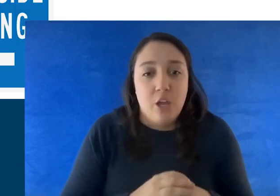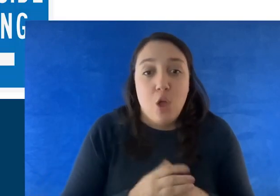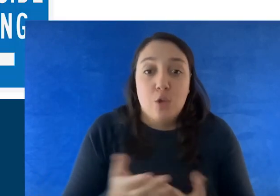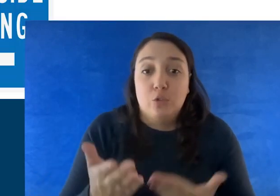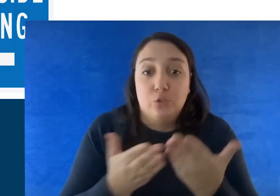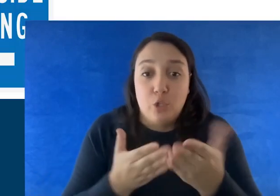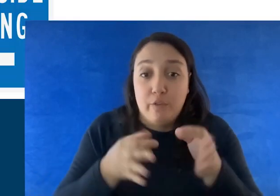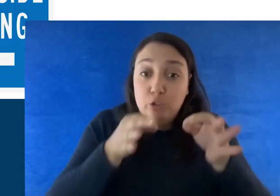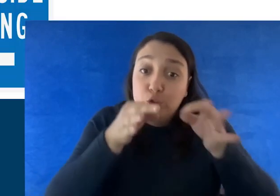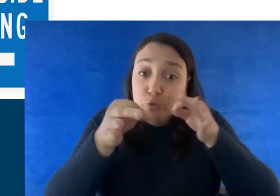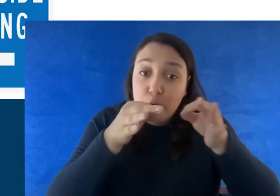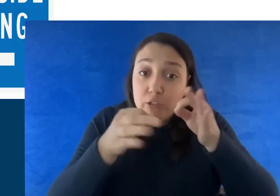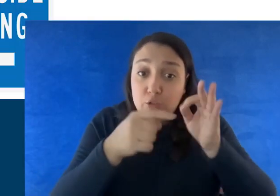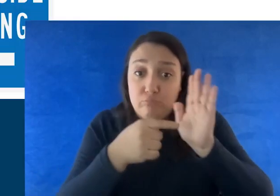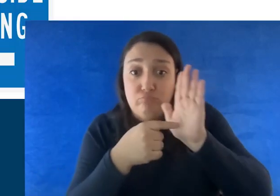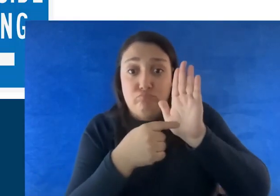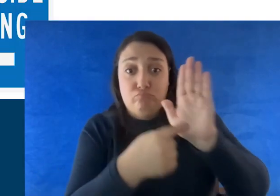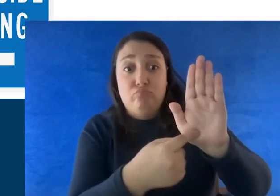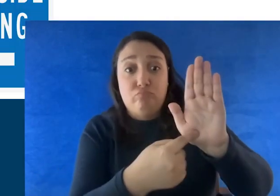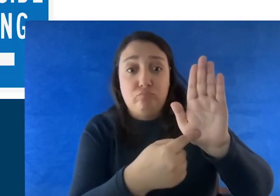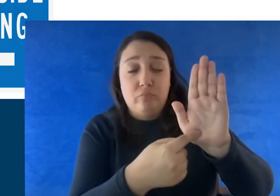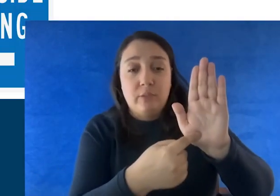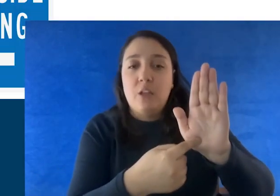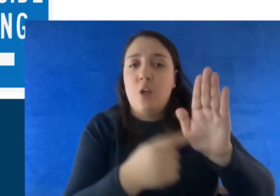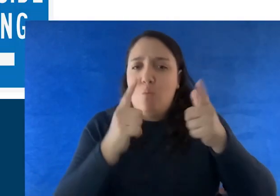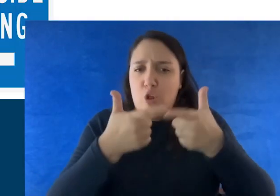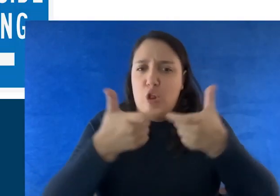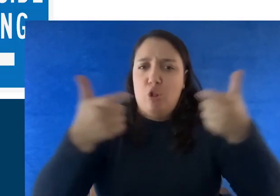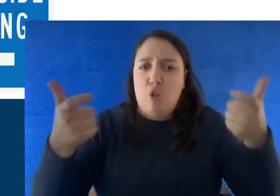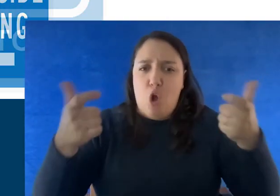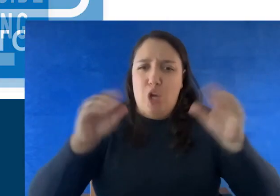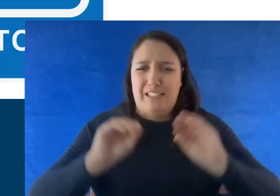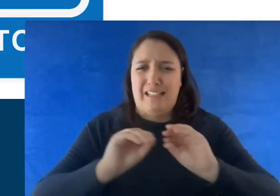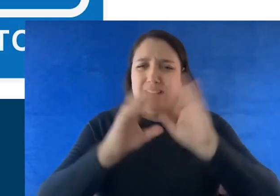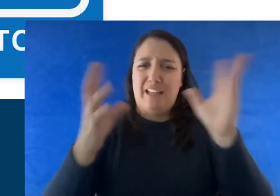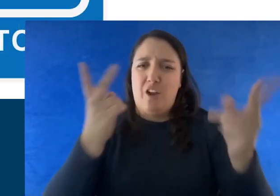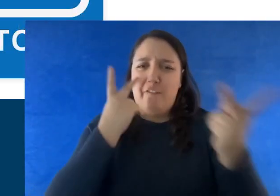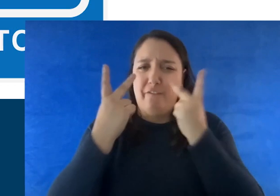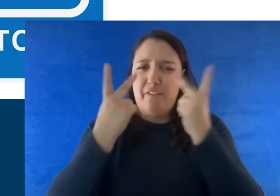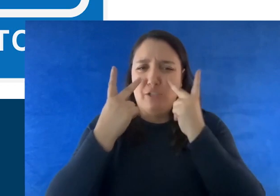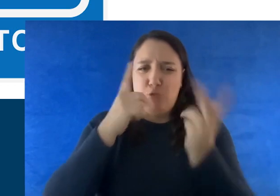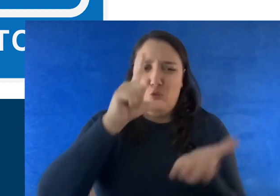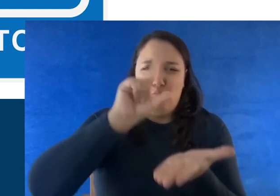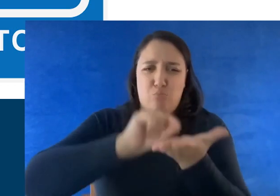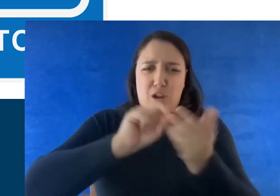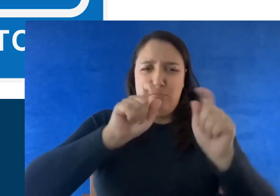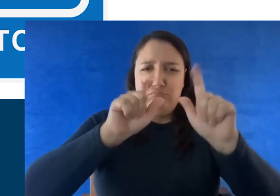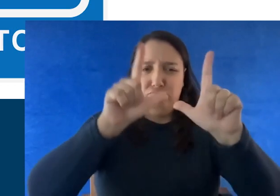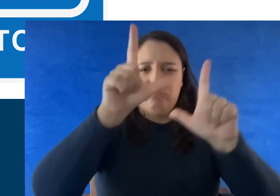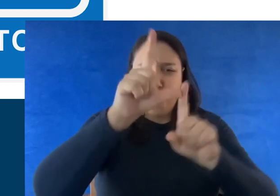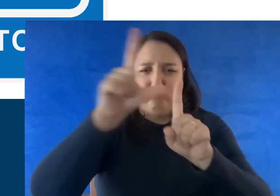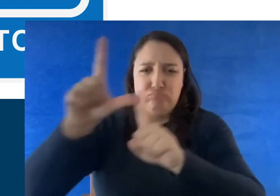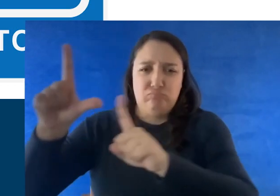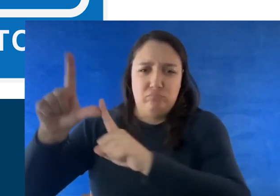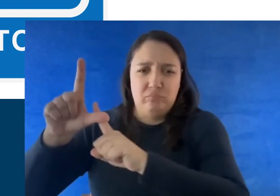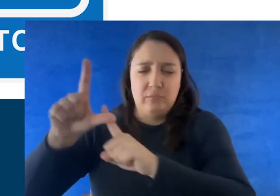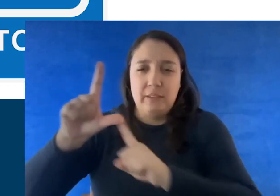Service and directional signage includes creating and using large, clearly visible print signage with icons and pictures.